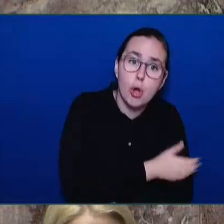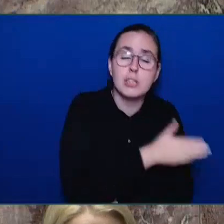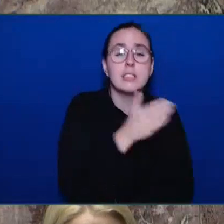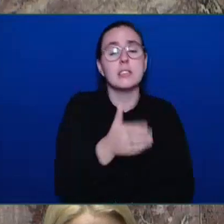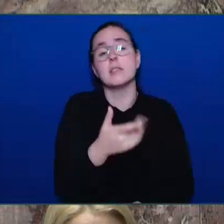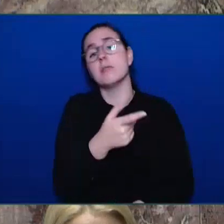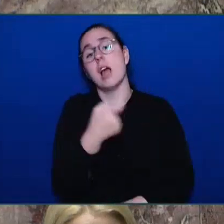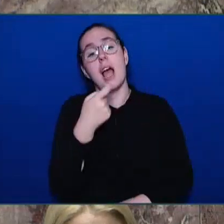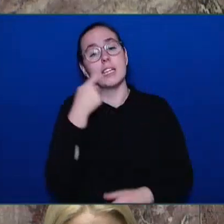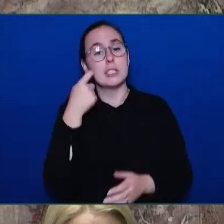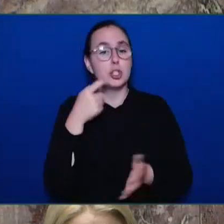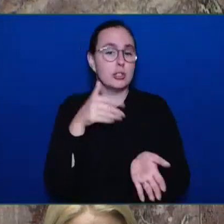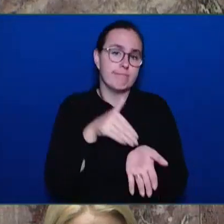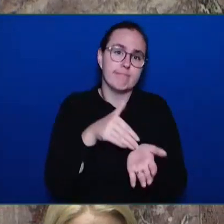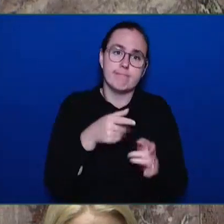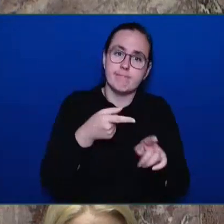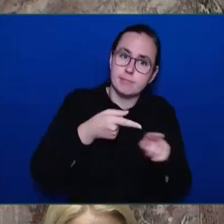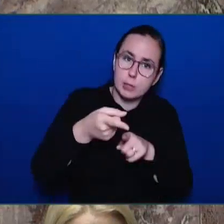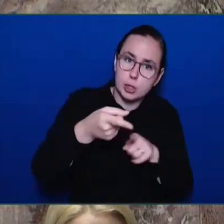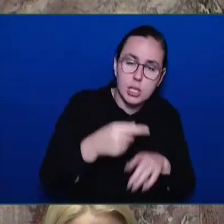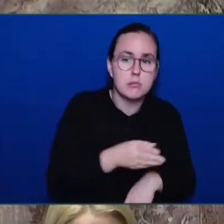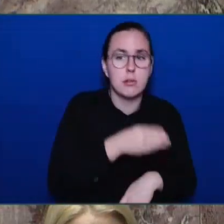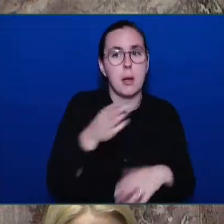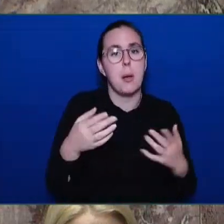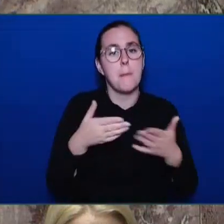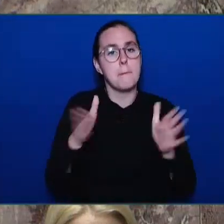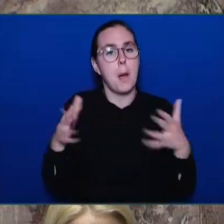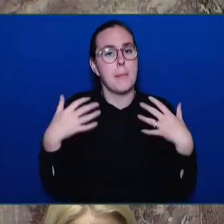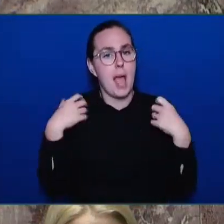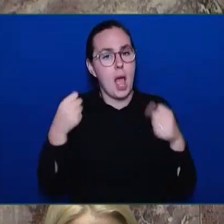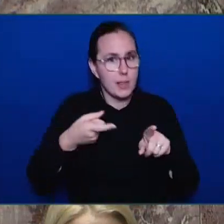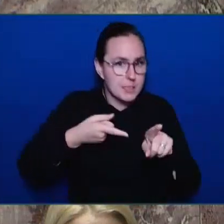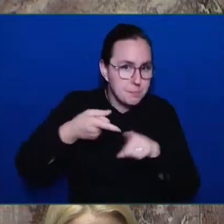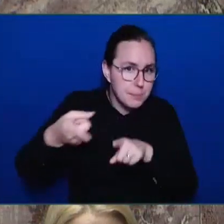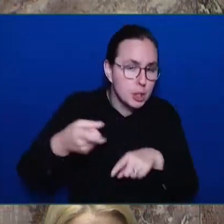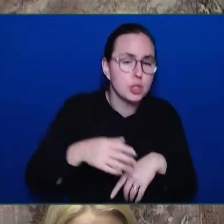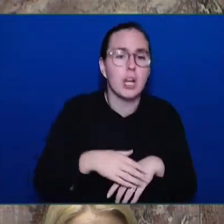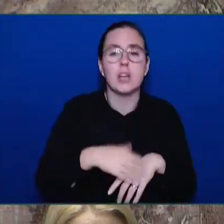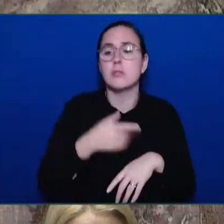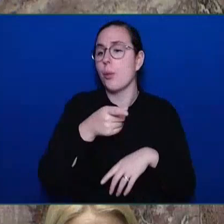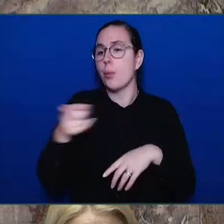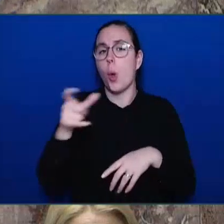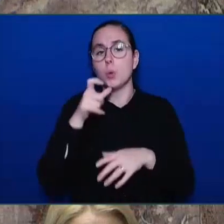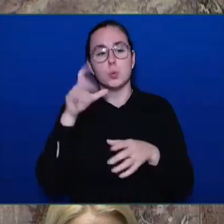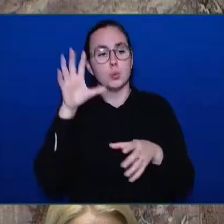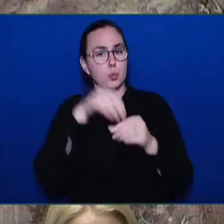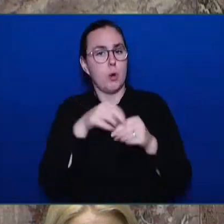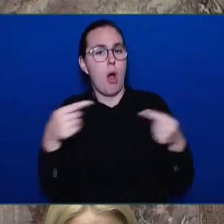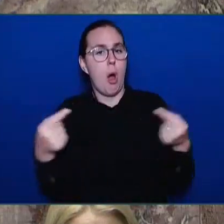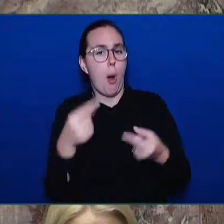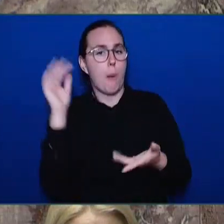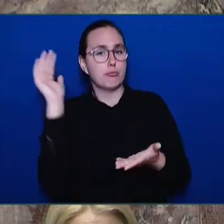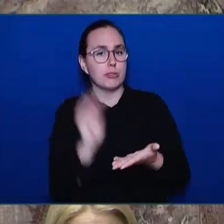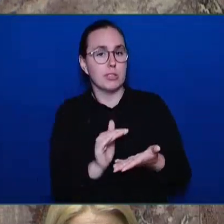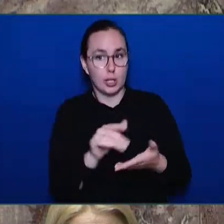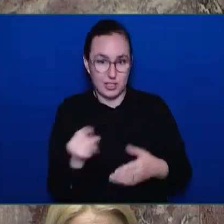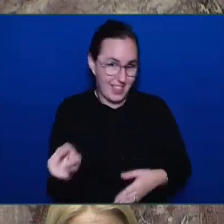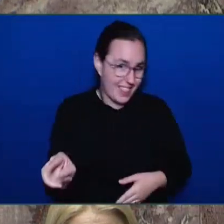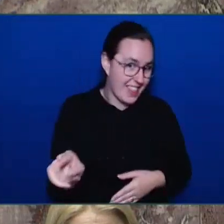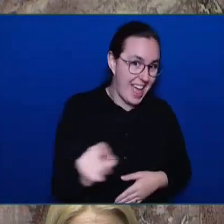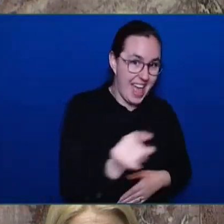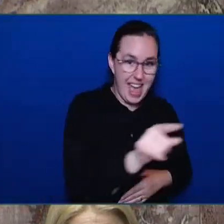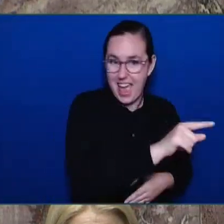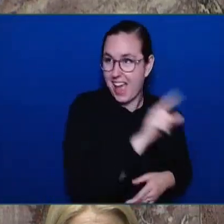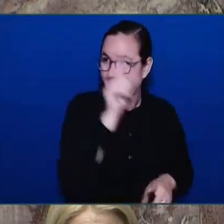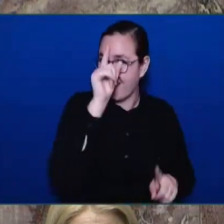supporting the harm reduction strategies to try to keep people alive. To try to keep people alive